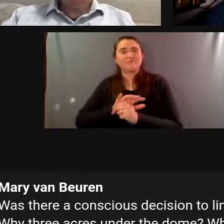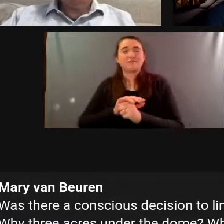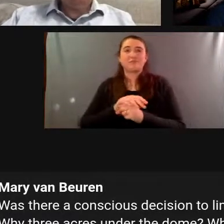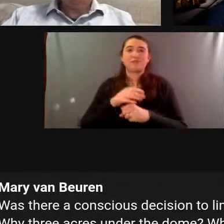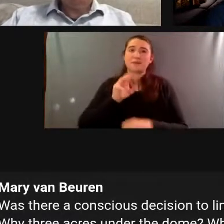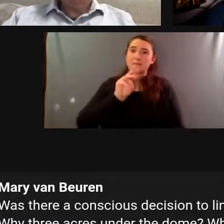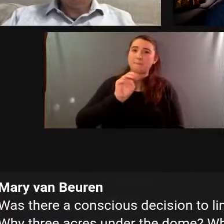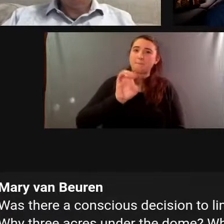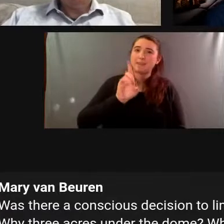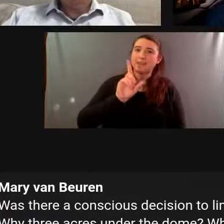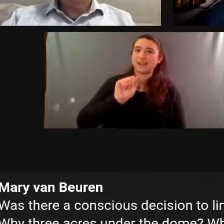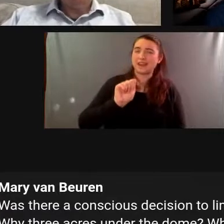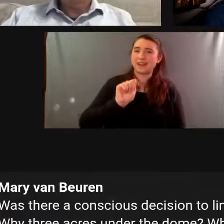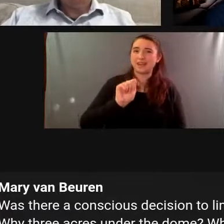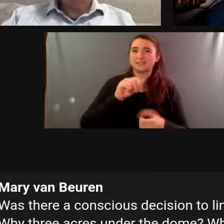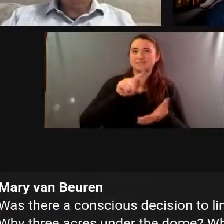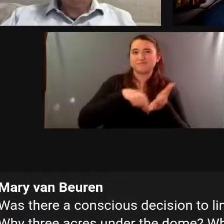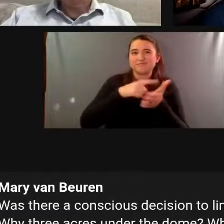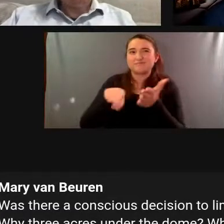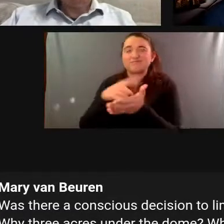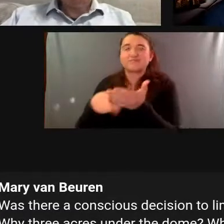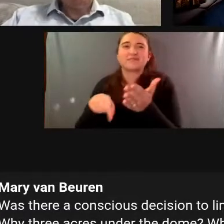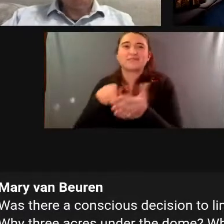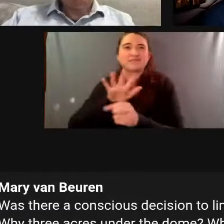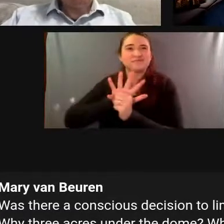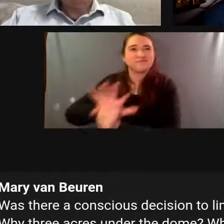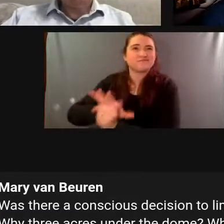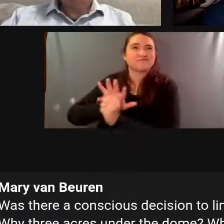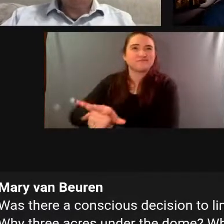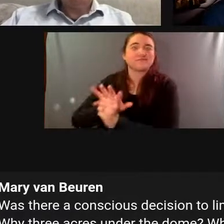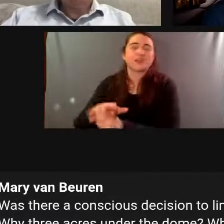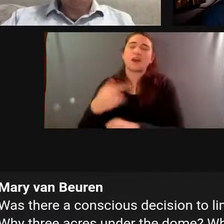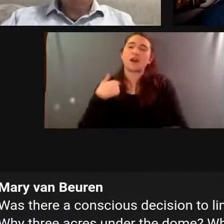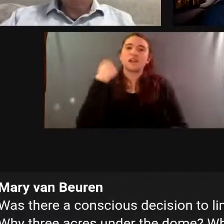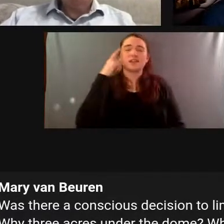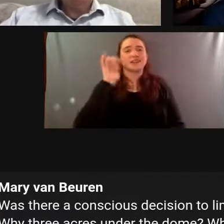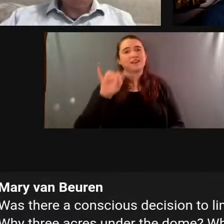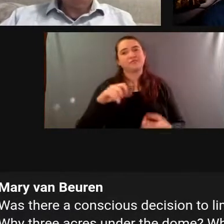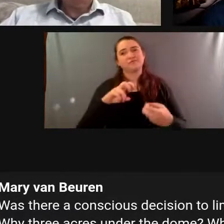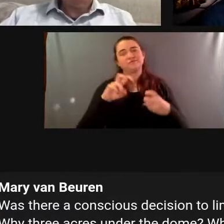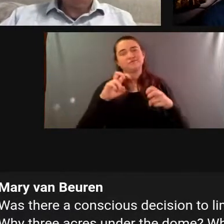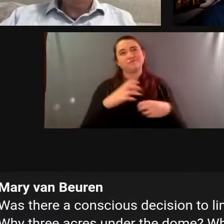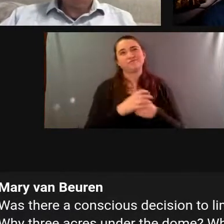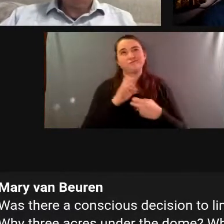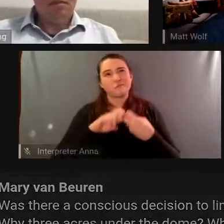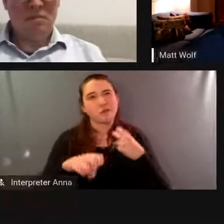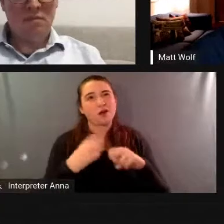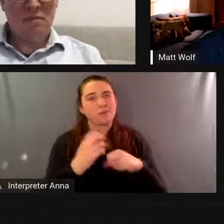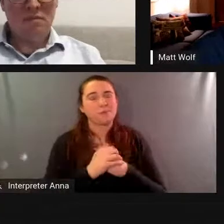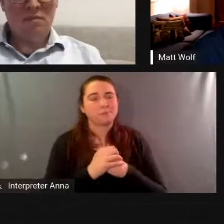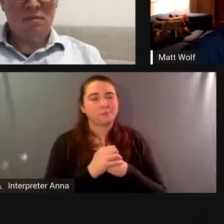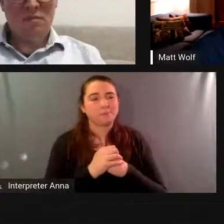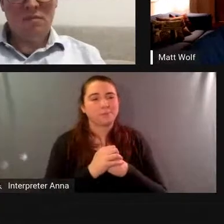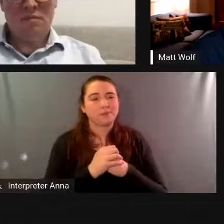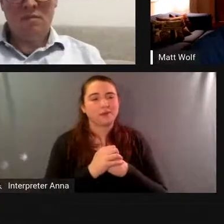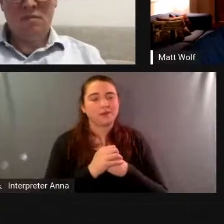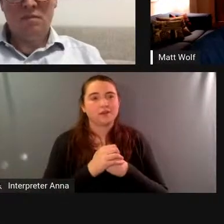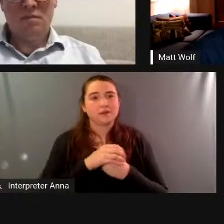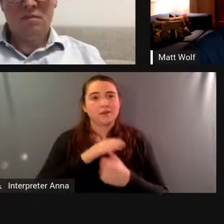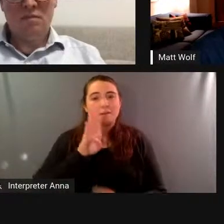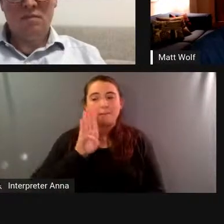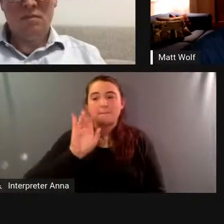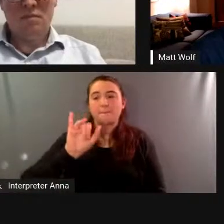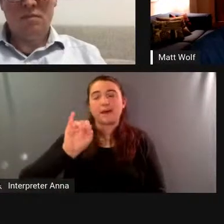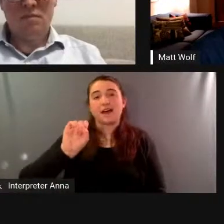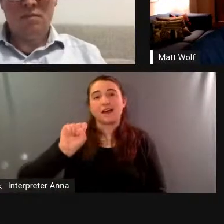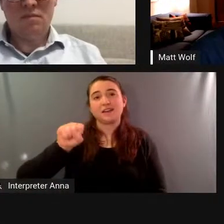i think that was more of an issue than the expenditures biosphere 2 is remarkable that we could